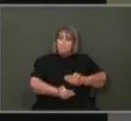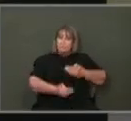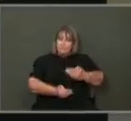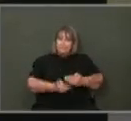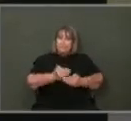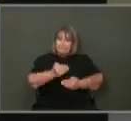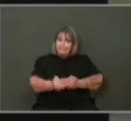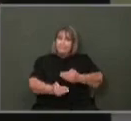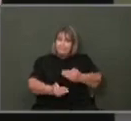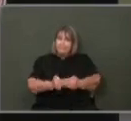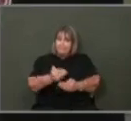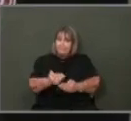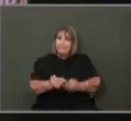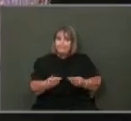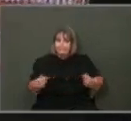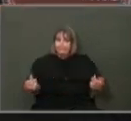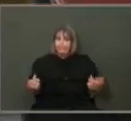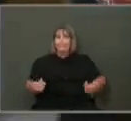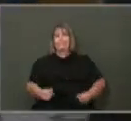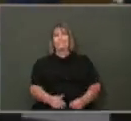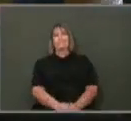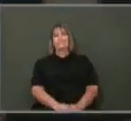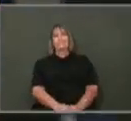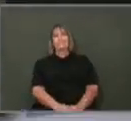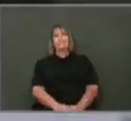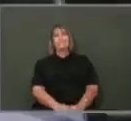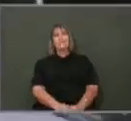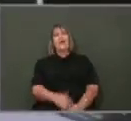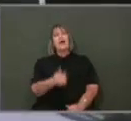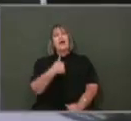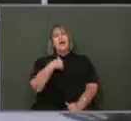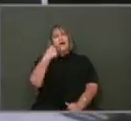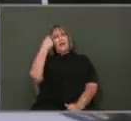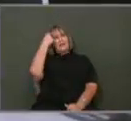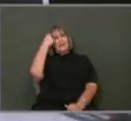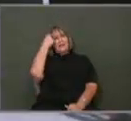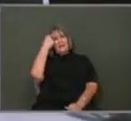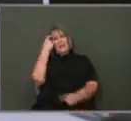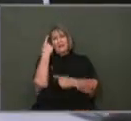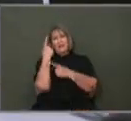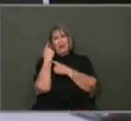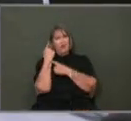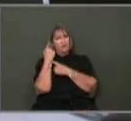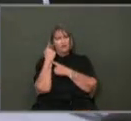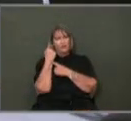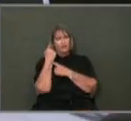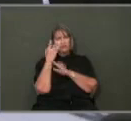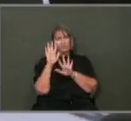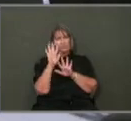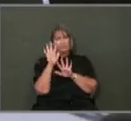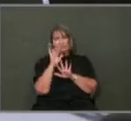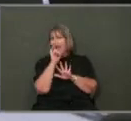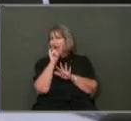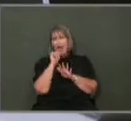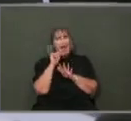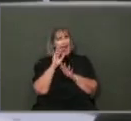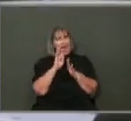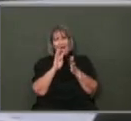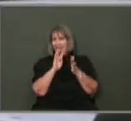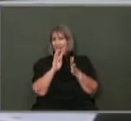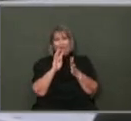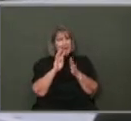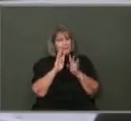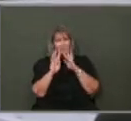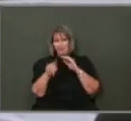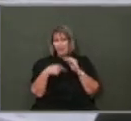Yep. This happened within the last year. We're not talking about 15, 20 years ago.